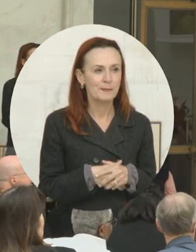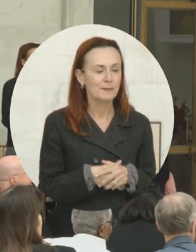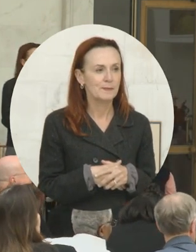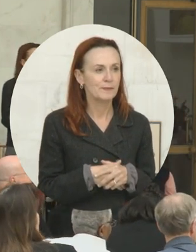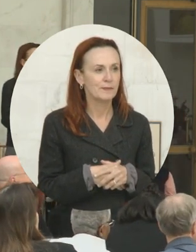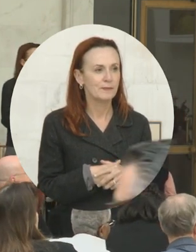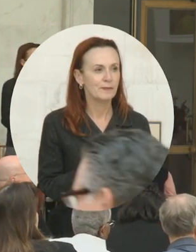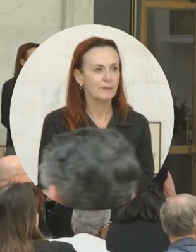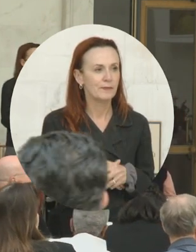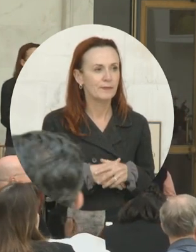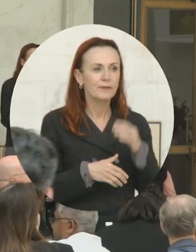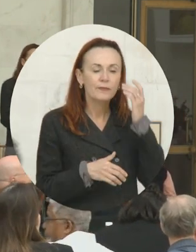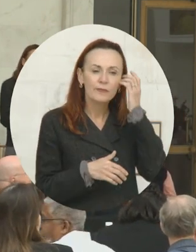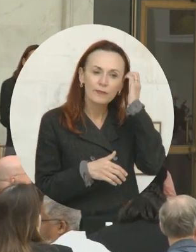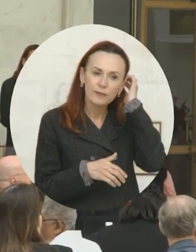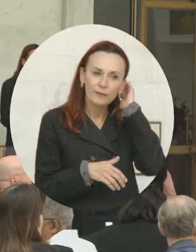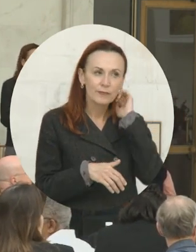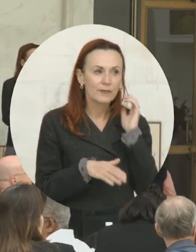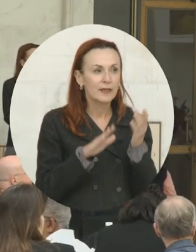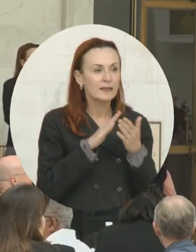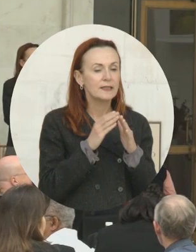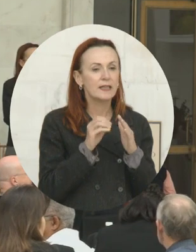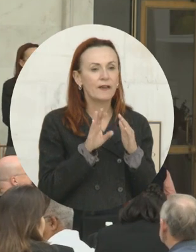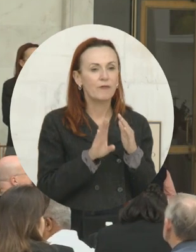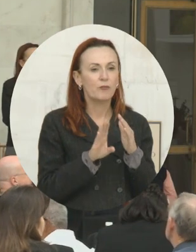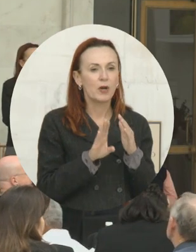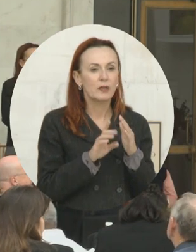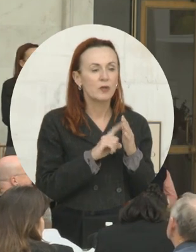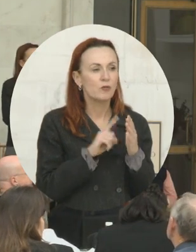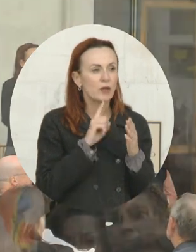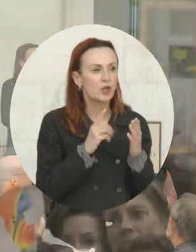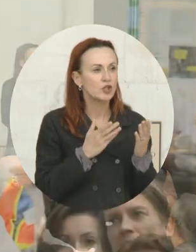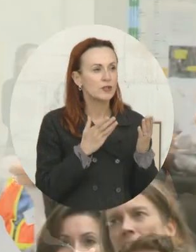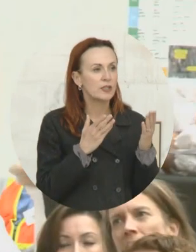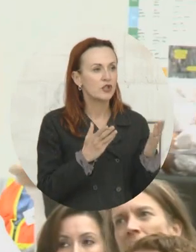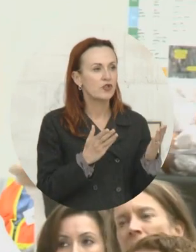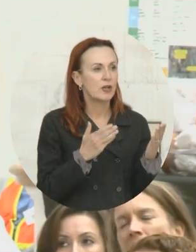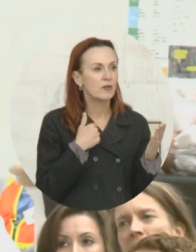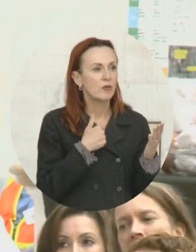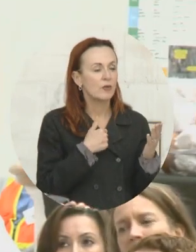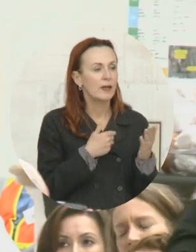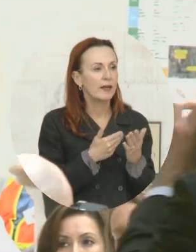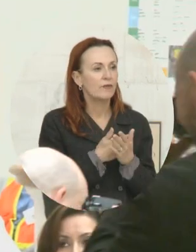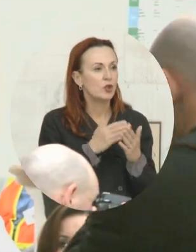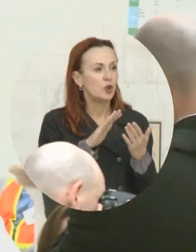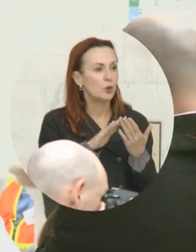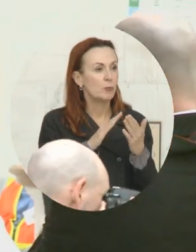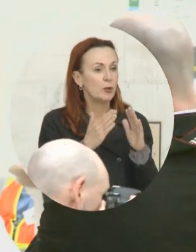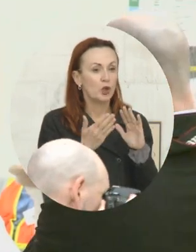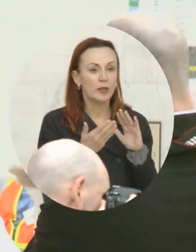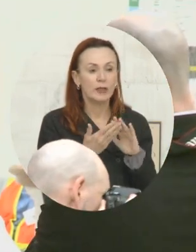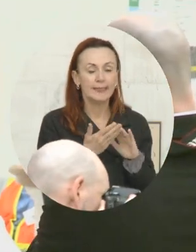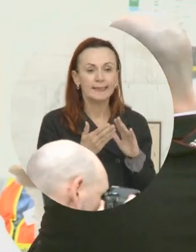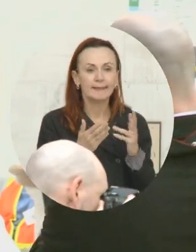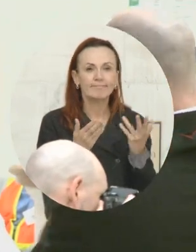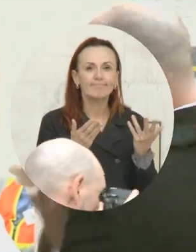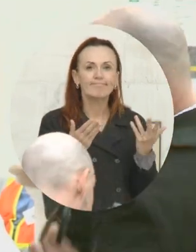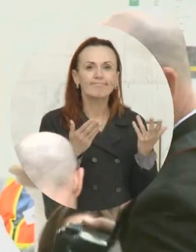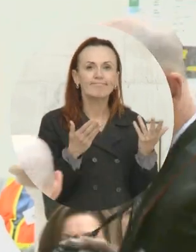Carrie Devzak, City of Berkeley. So what are your suggestions when we have these new communities that are